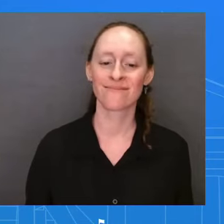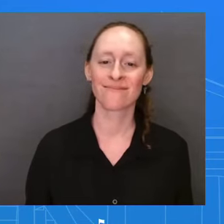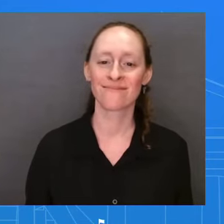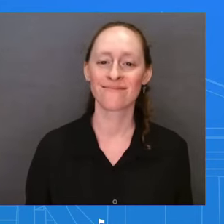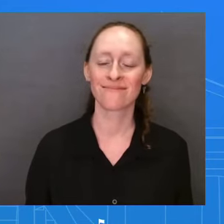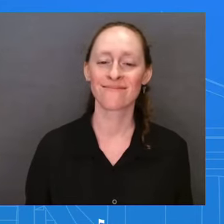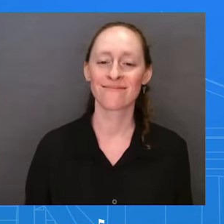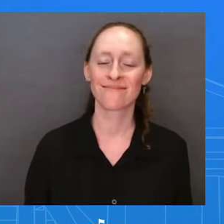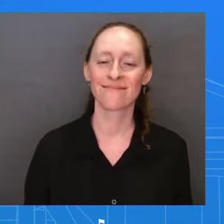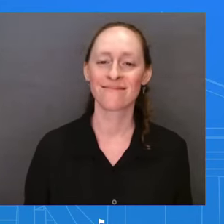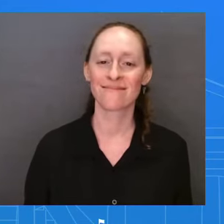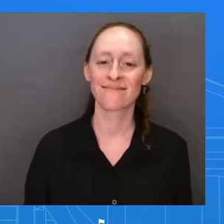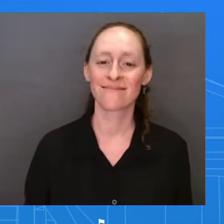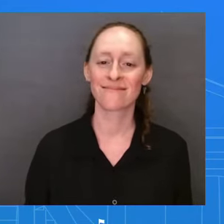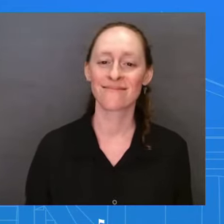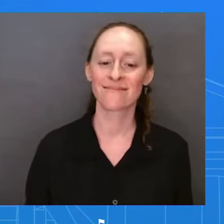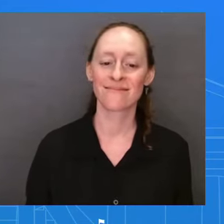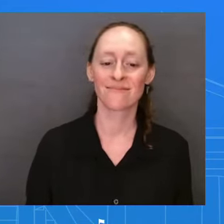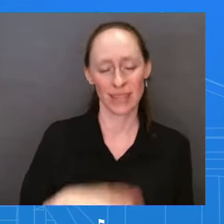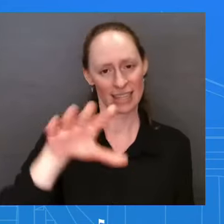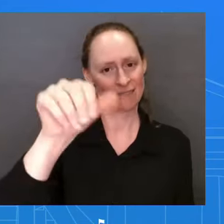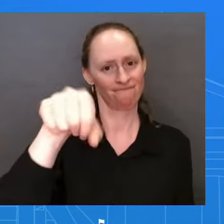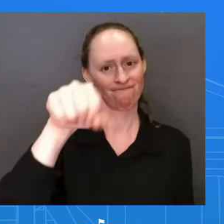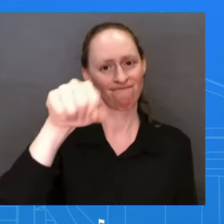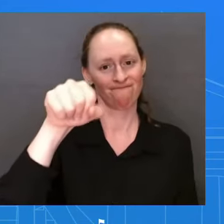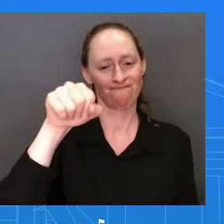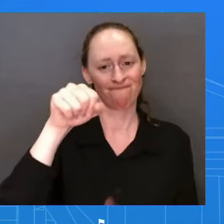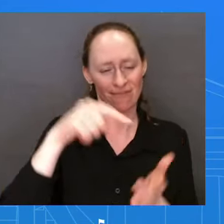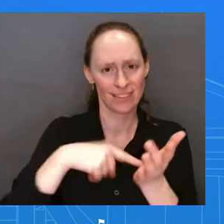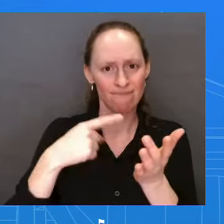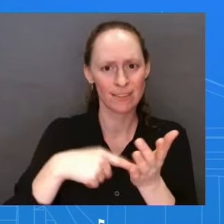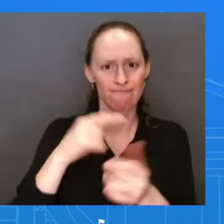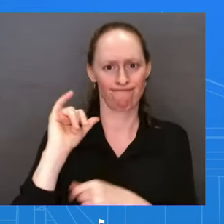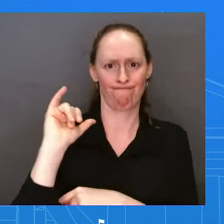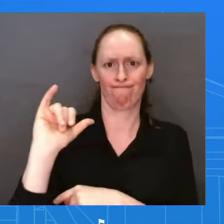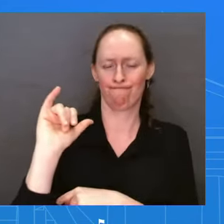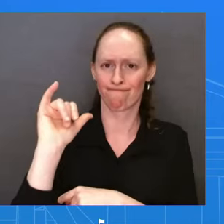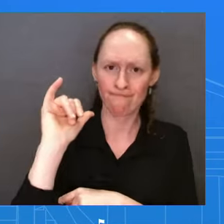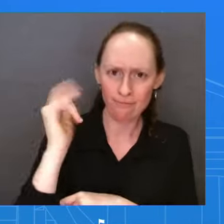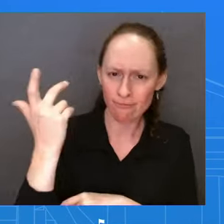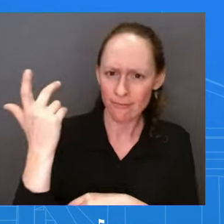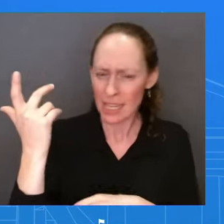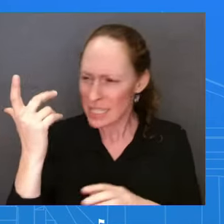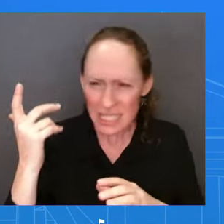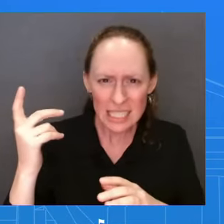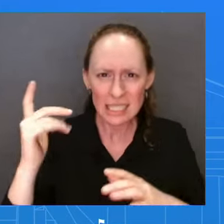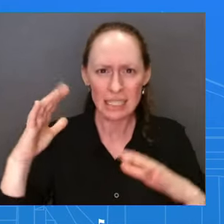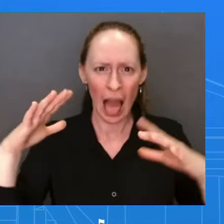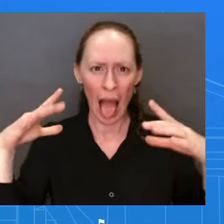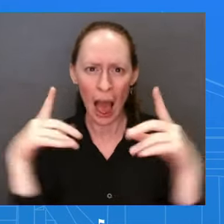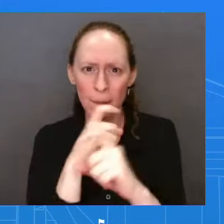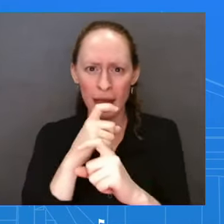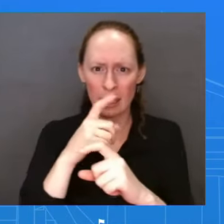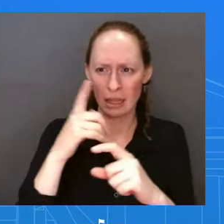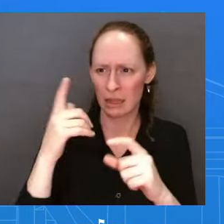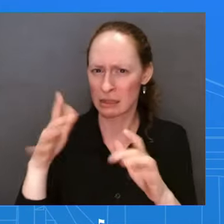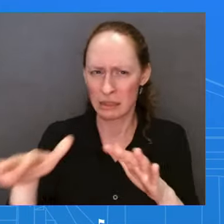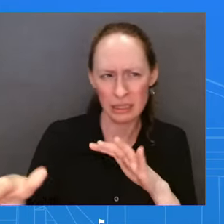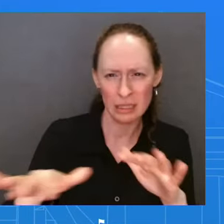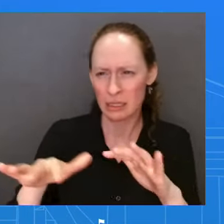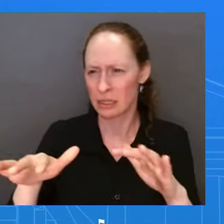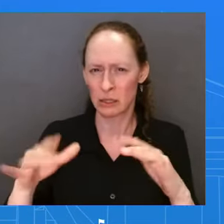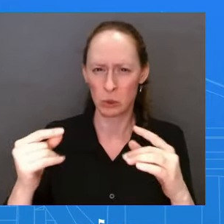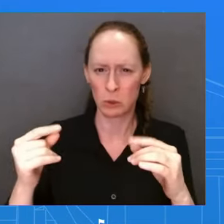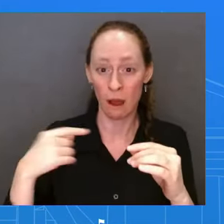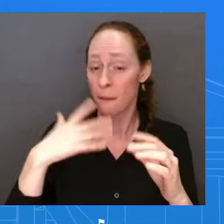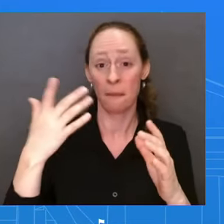industries of the future are. And the pathways that might include apprenticeships, might include community college, but need not include